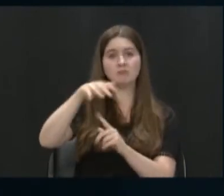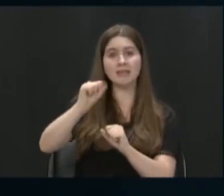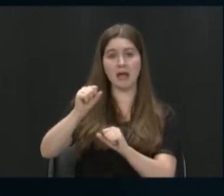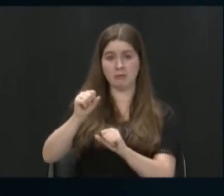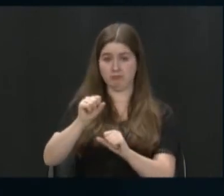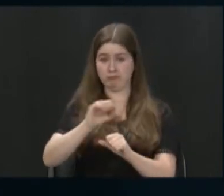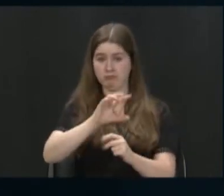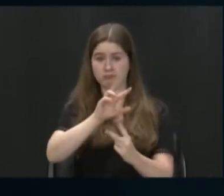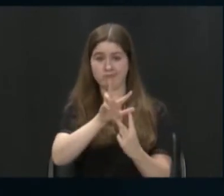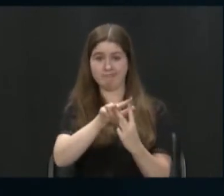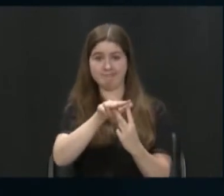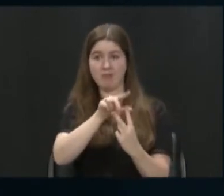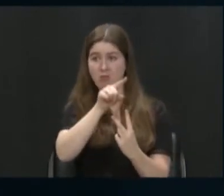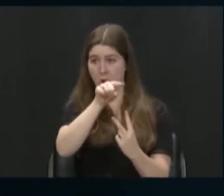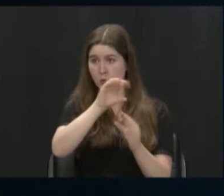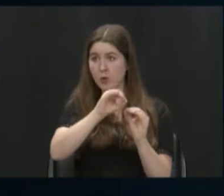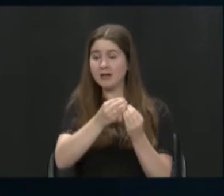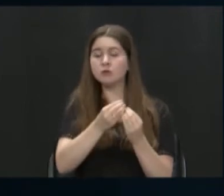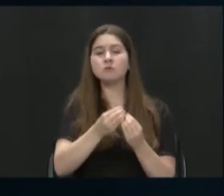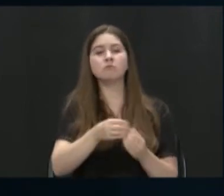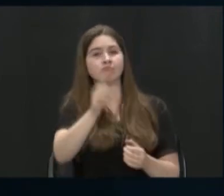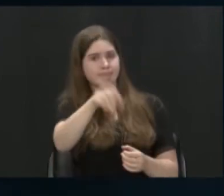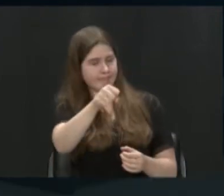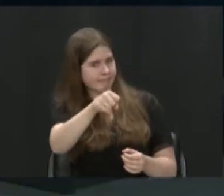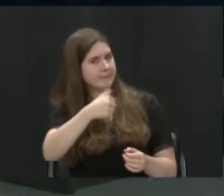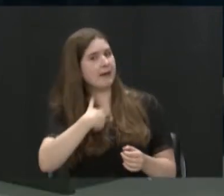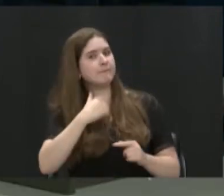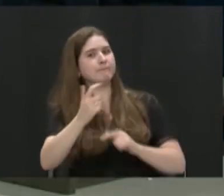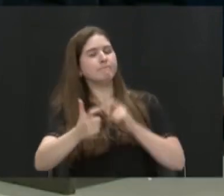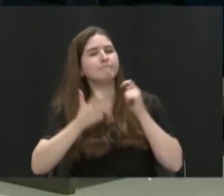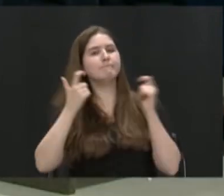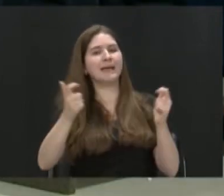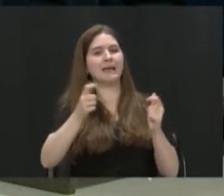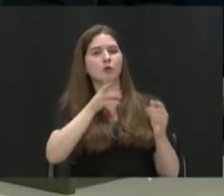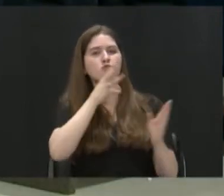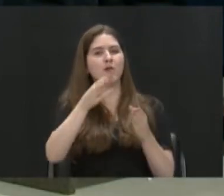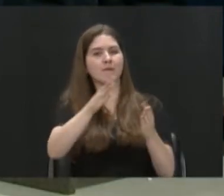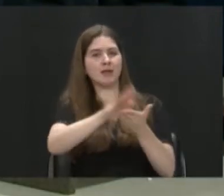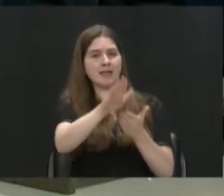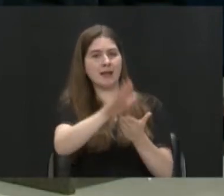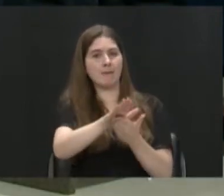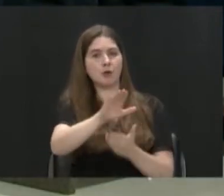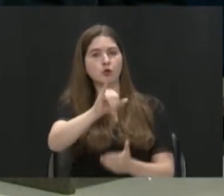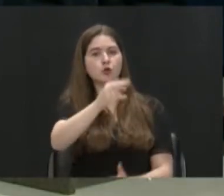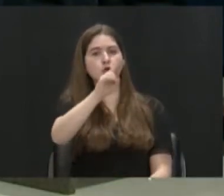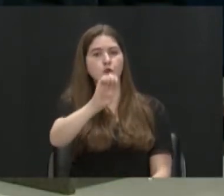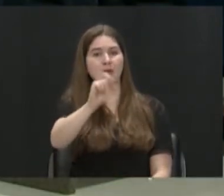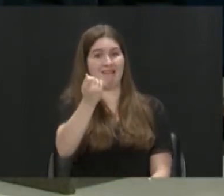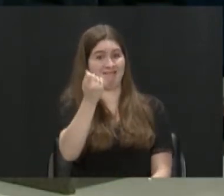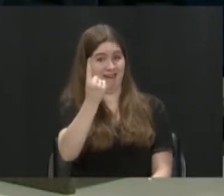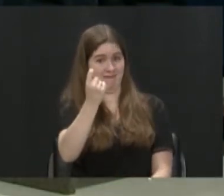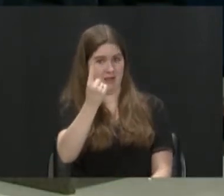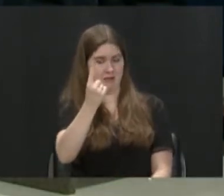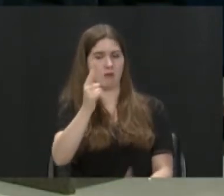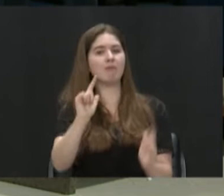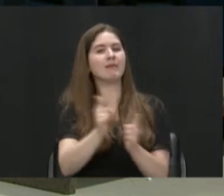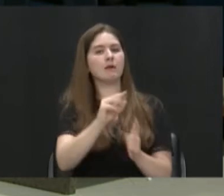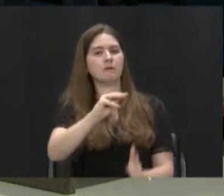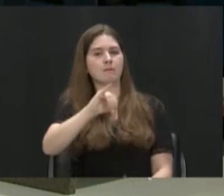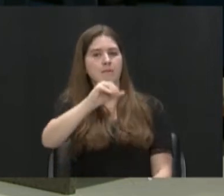they could turn to those organizations. Yes. And they have a huge river cleanup June 11th on the Little Miami River that people could contribute to. That's excellent.